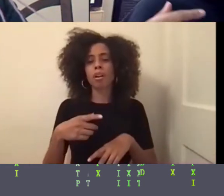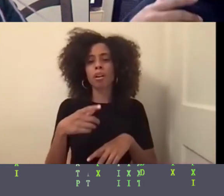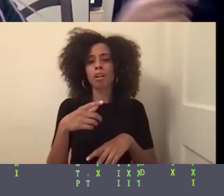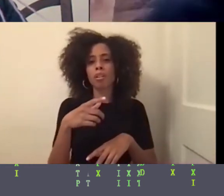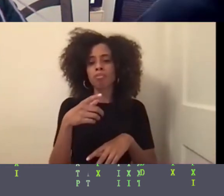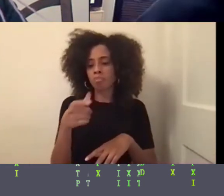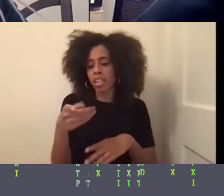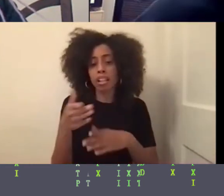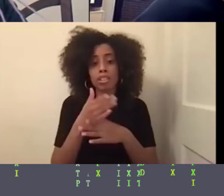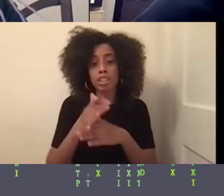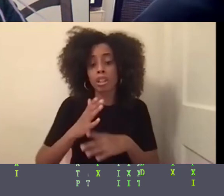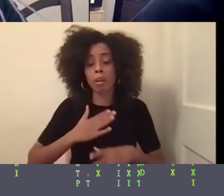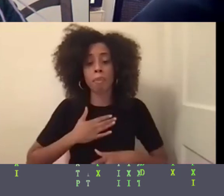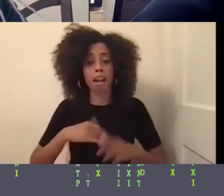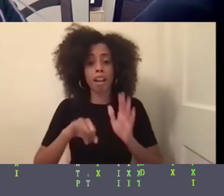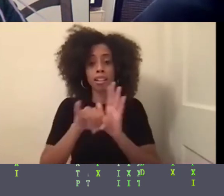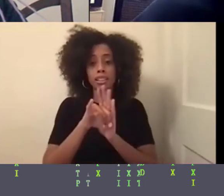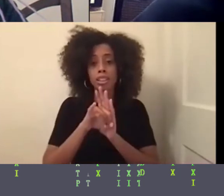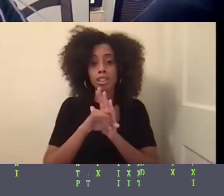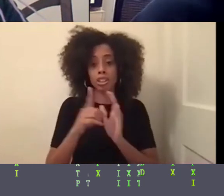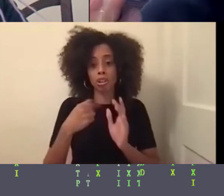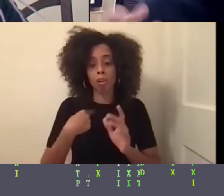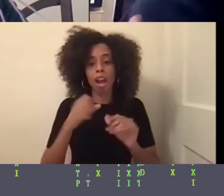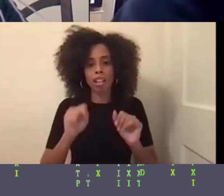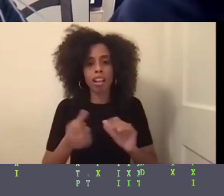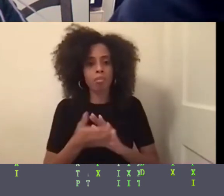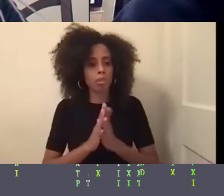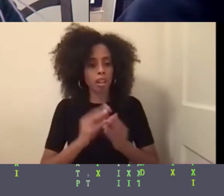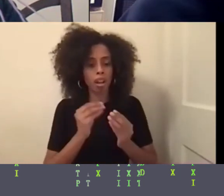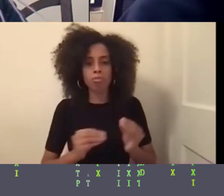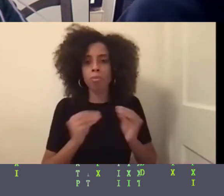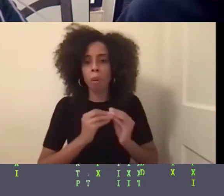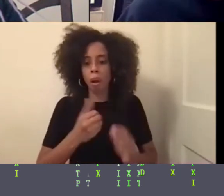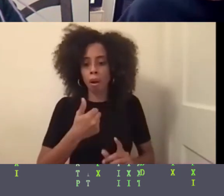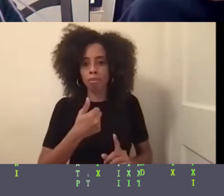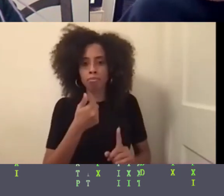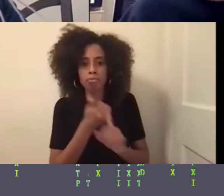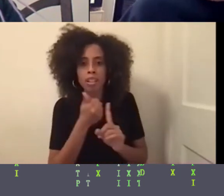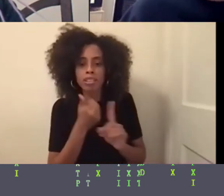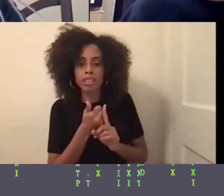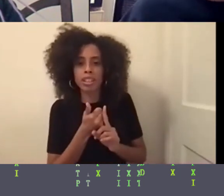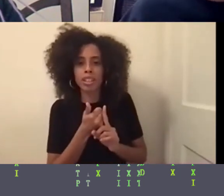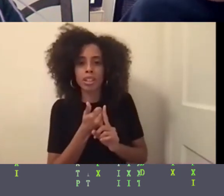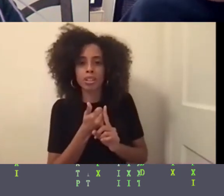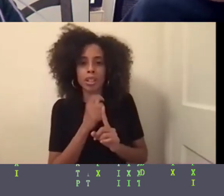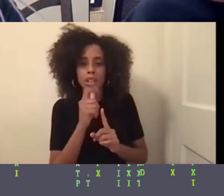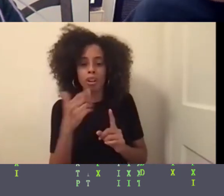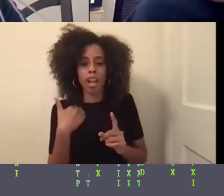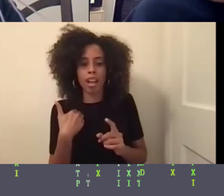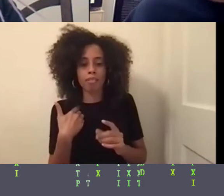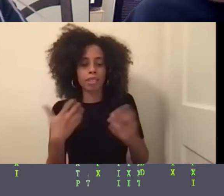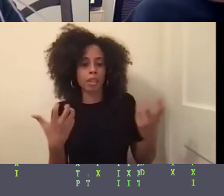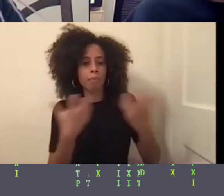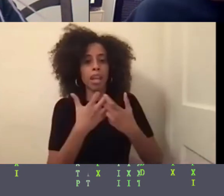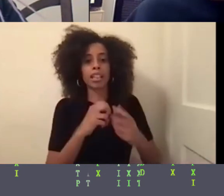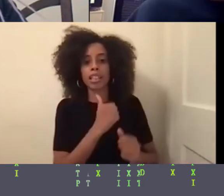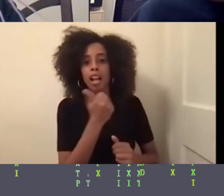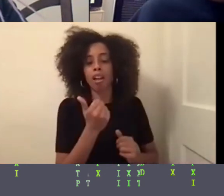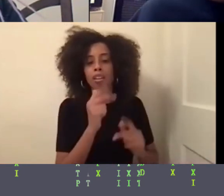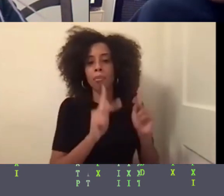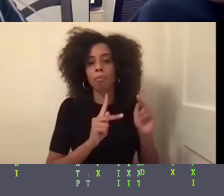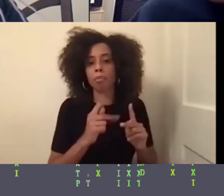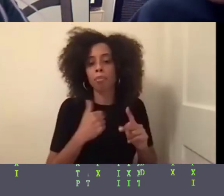So I can be more like myself and not have to kind of try to fit a mold. But to be honest, I have not figured out how to do that in